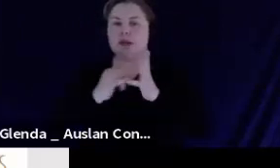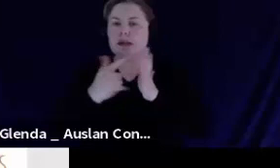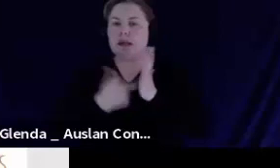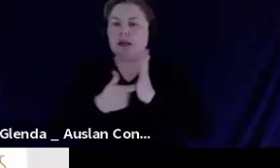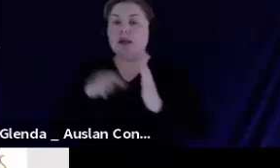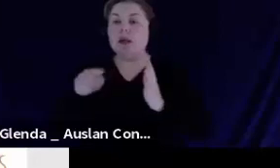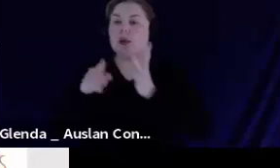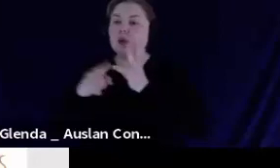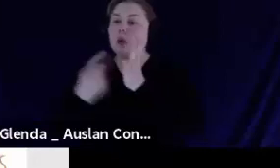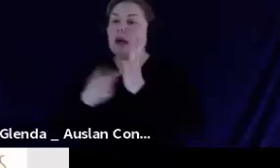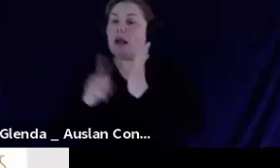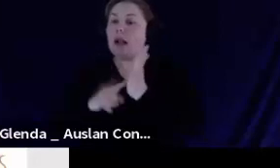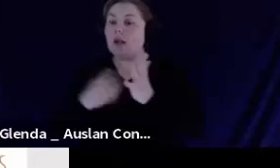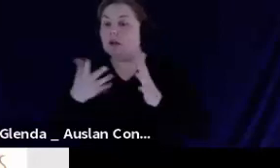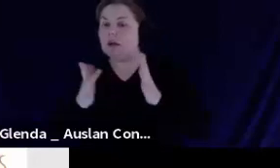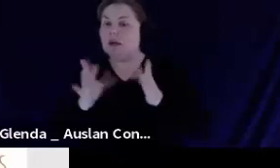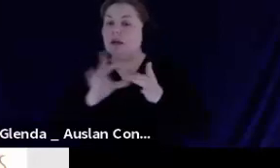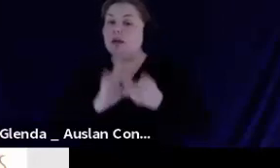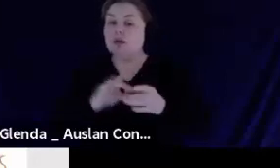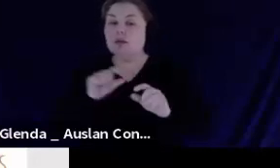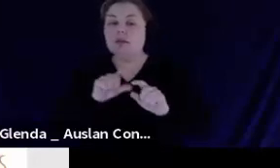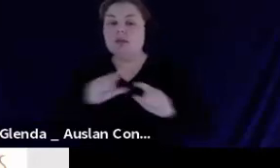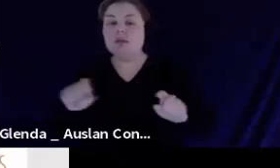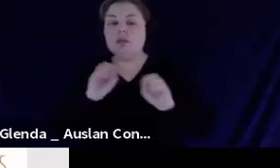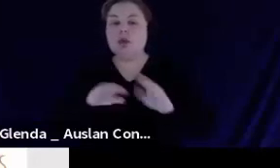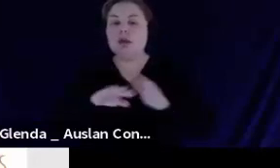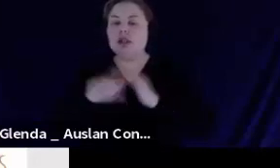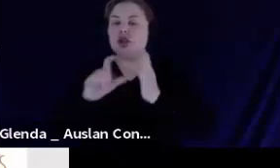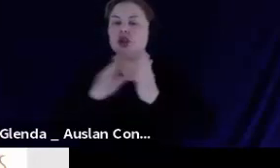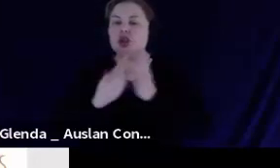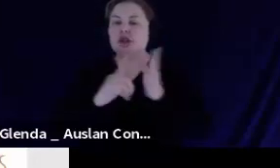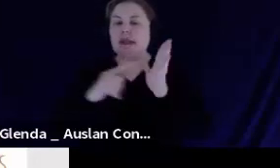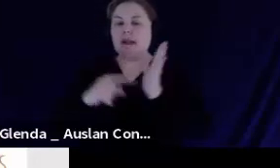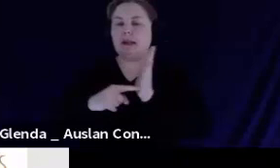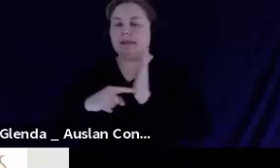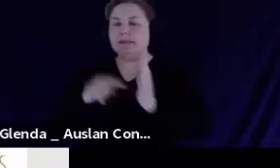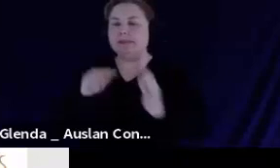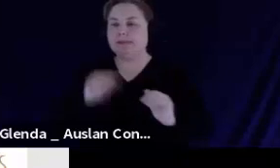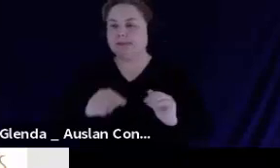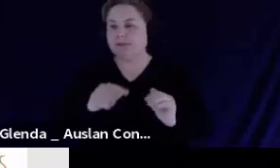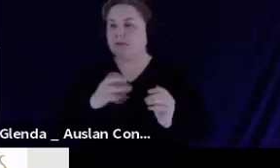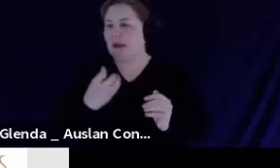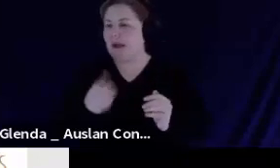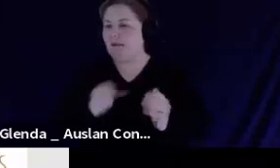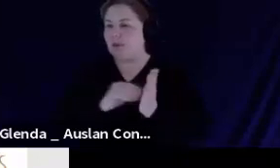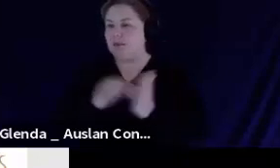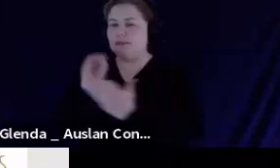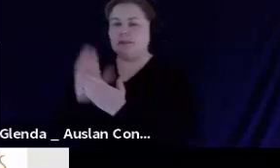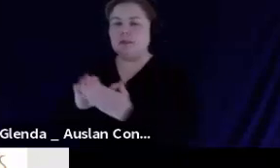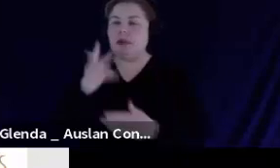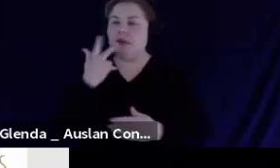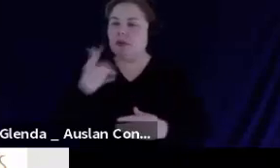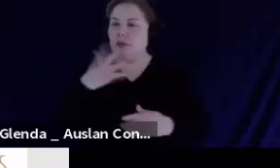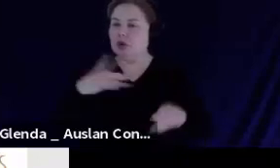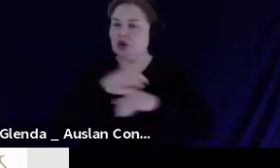chat pod. If you wish to change the size on the PowerPoint that you are seeing